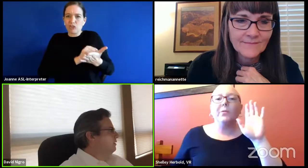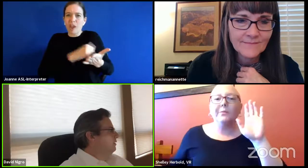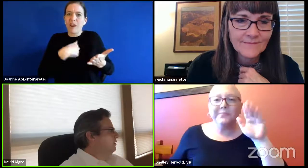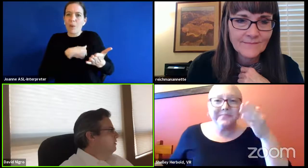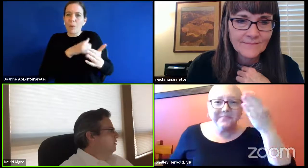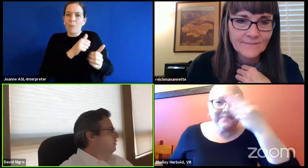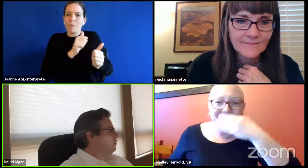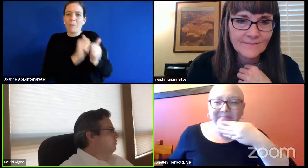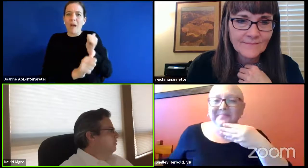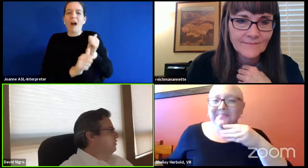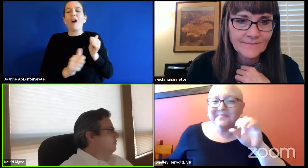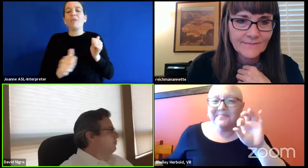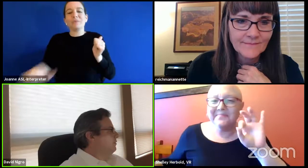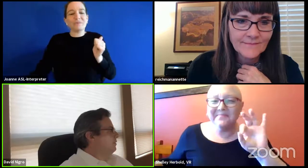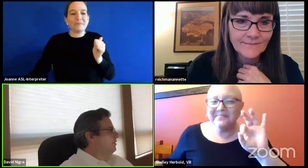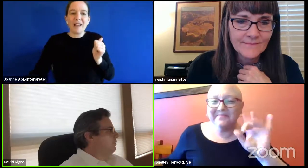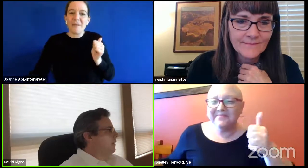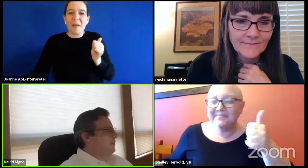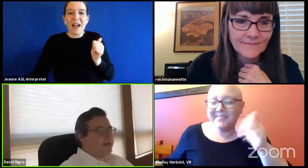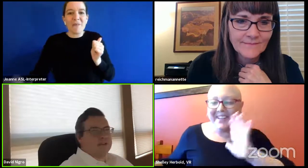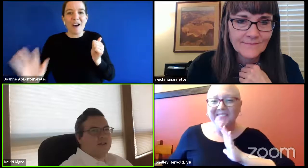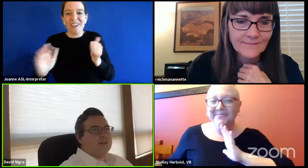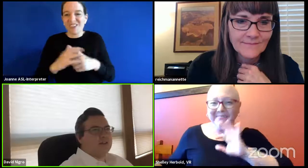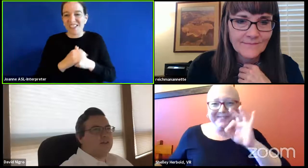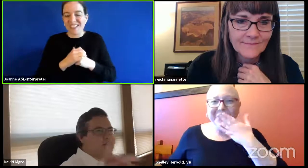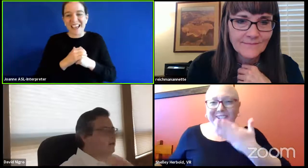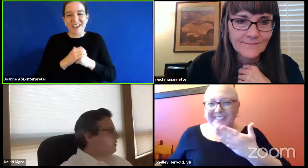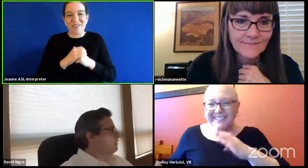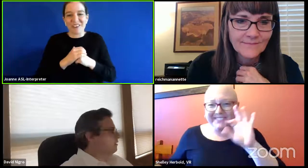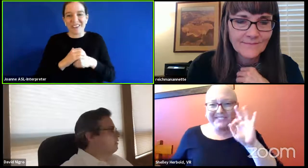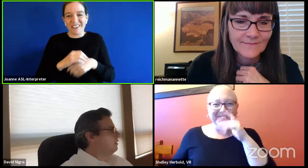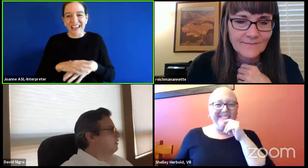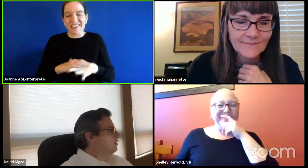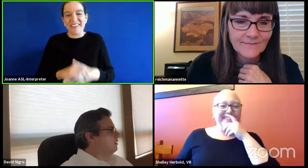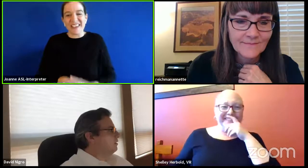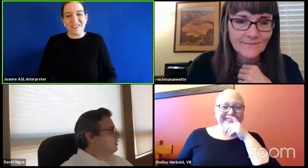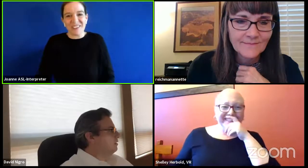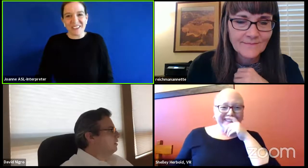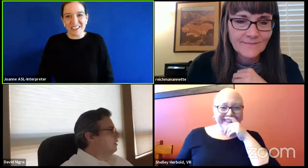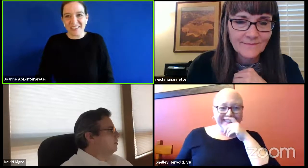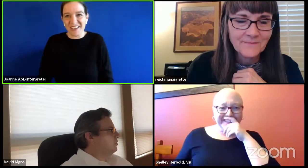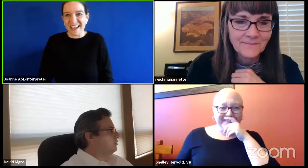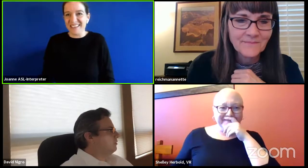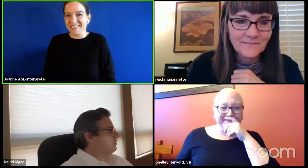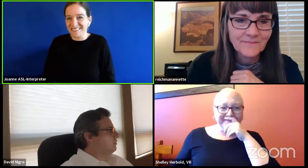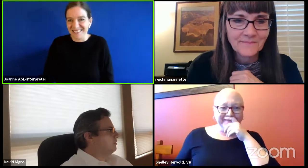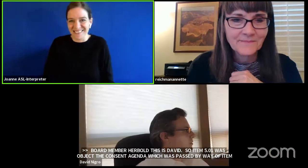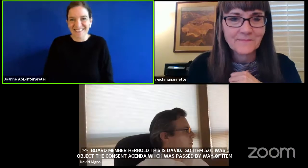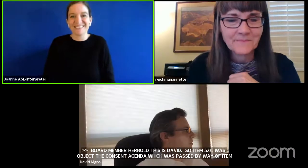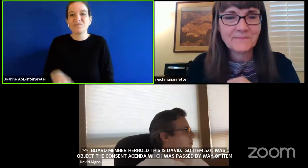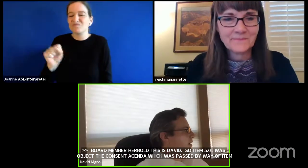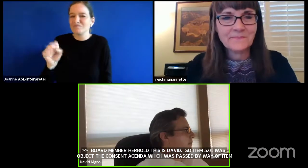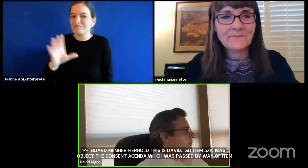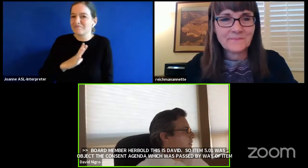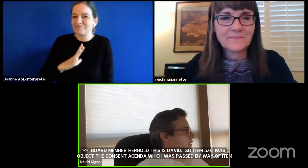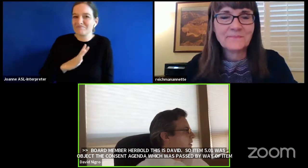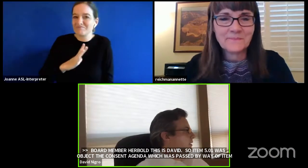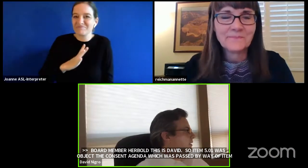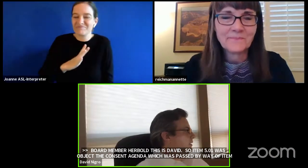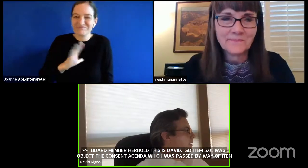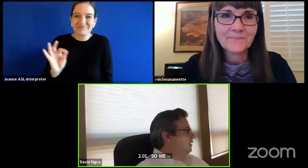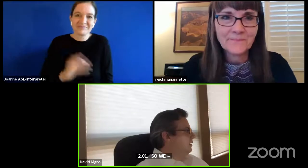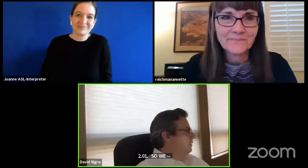so so we did affect my apologies i overlooked that thank you for clarifying no problem